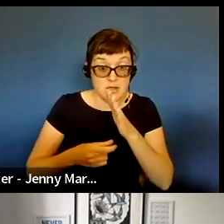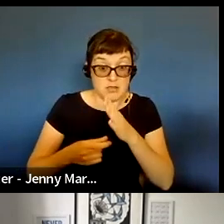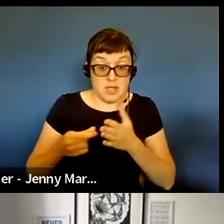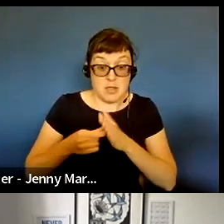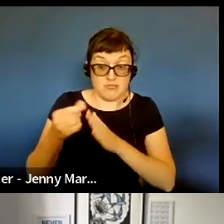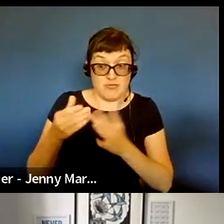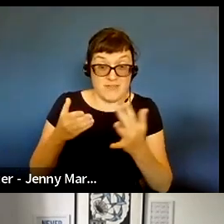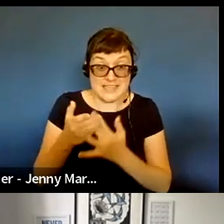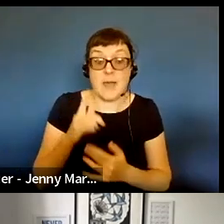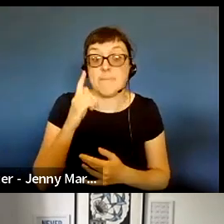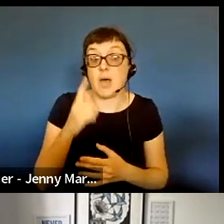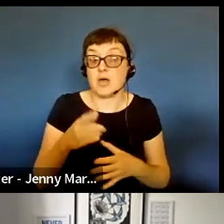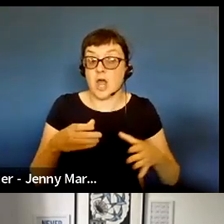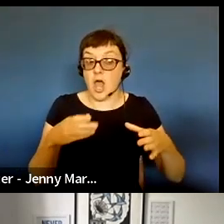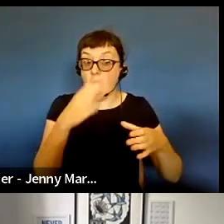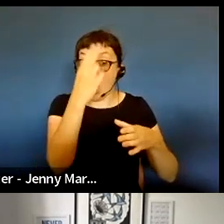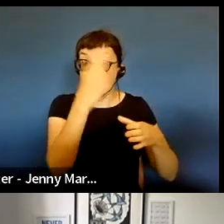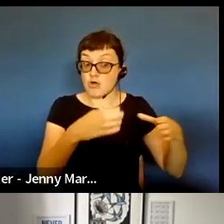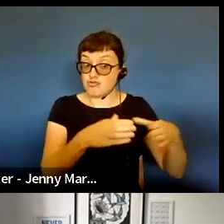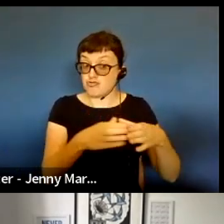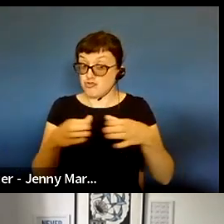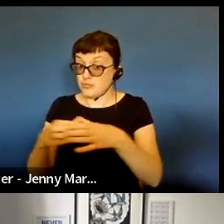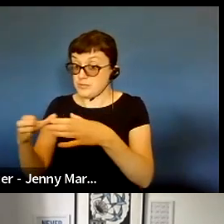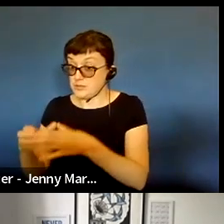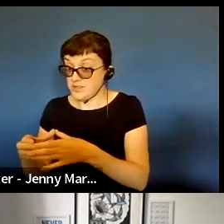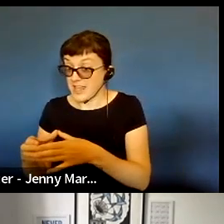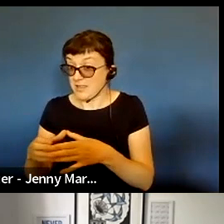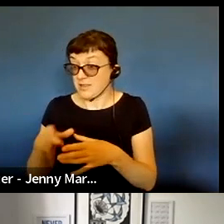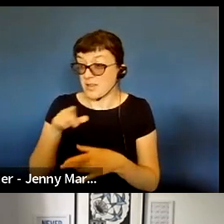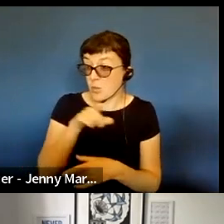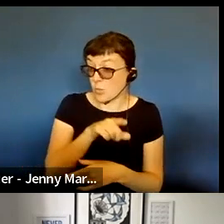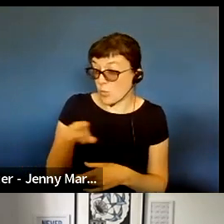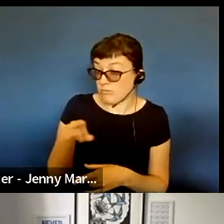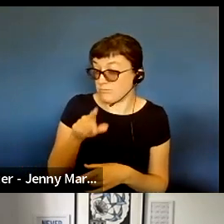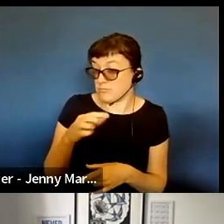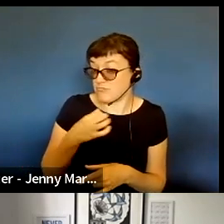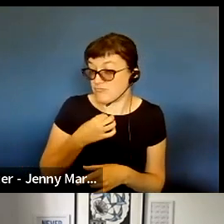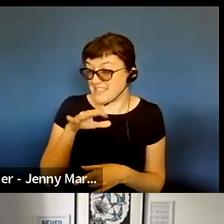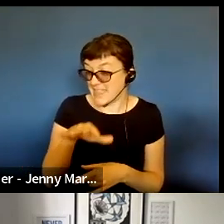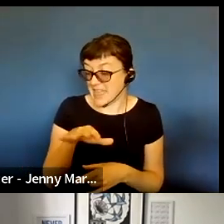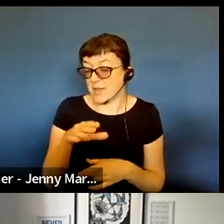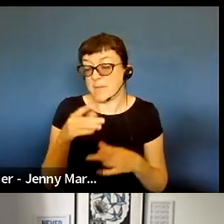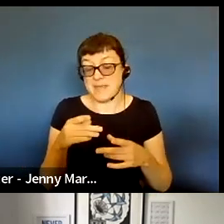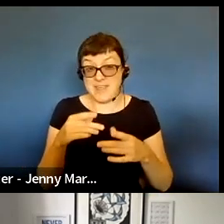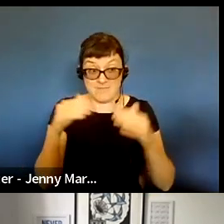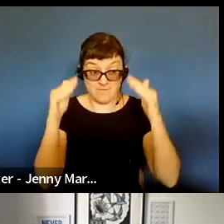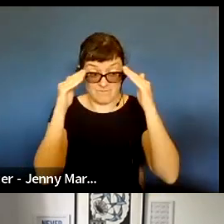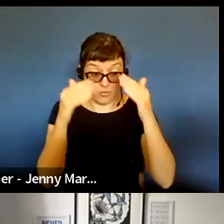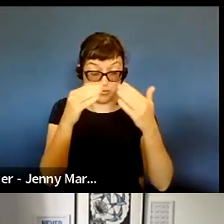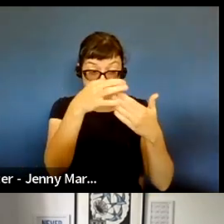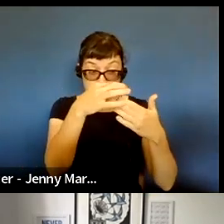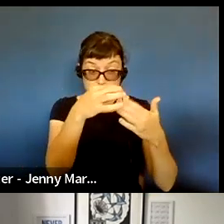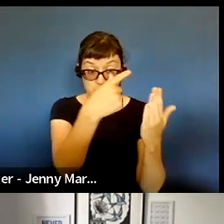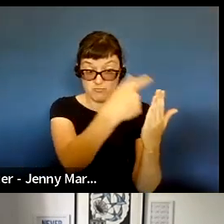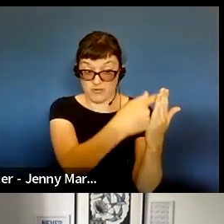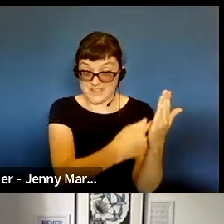there any risks there, which is less eligibility perhaps and more sort of the focus or criteria of the fund, the focus of the opportunity.